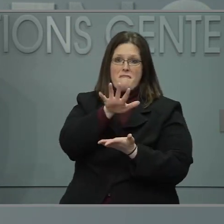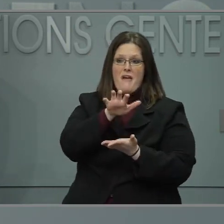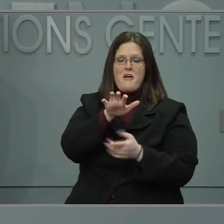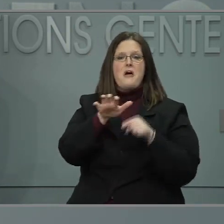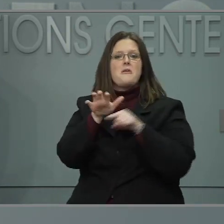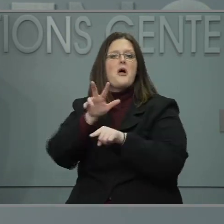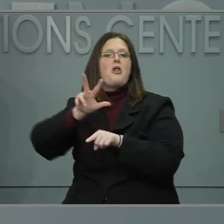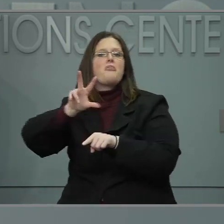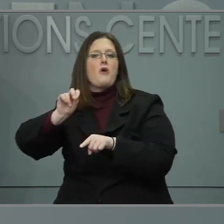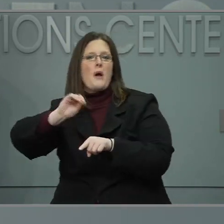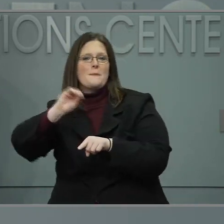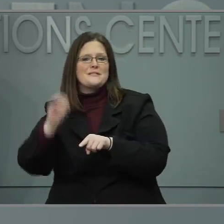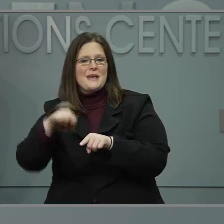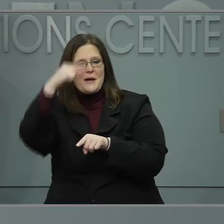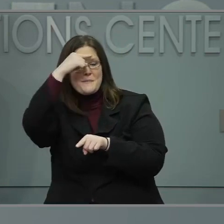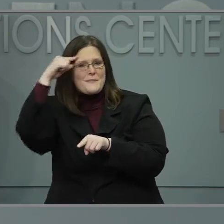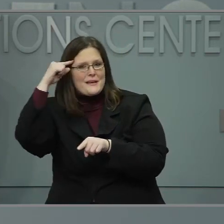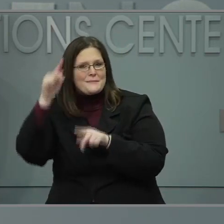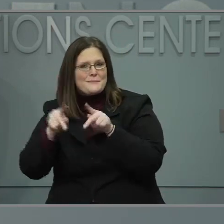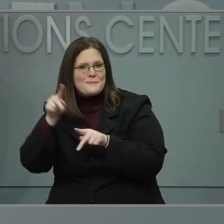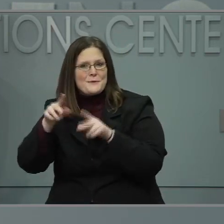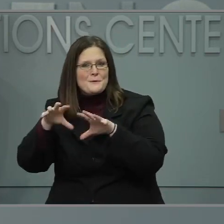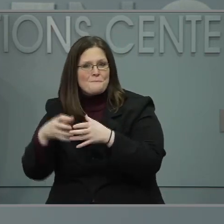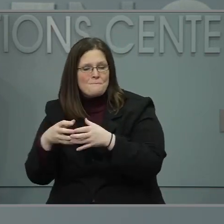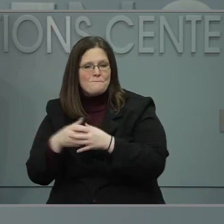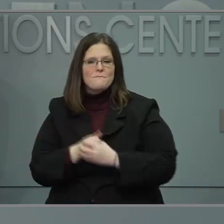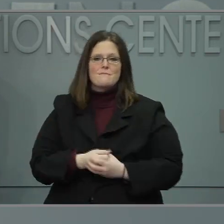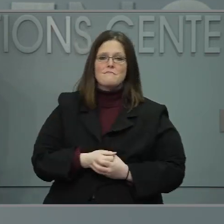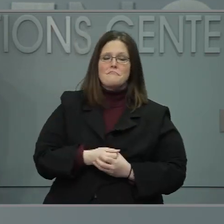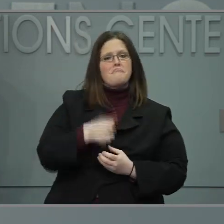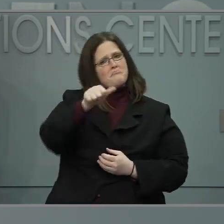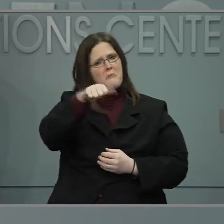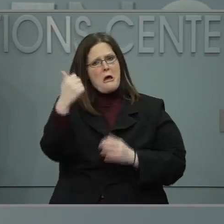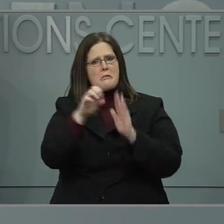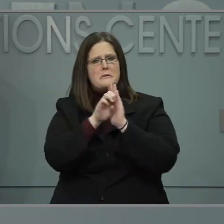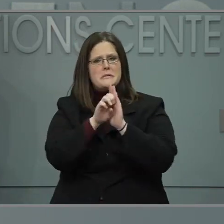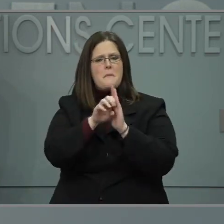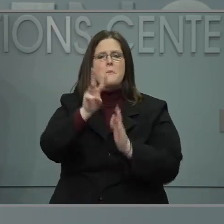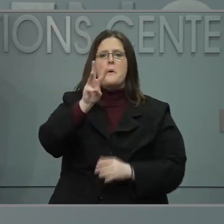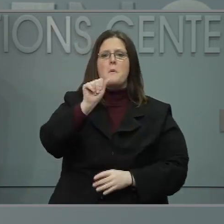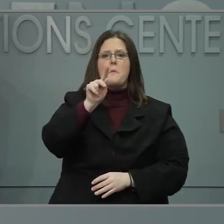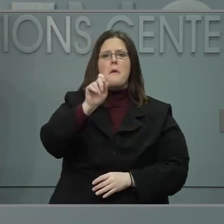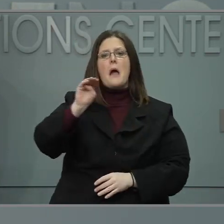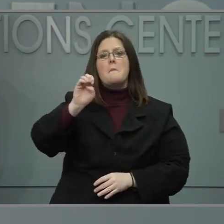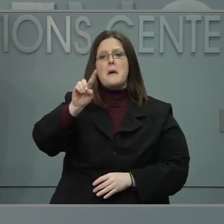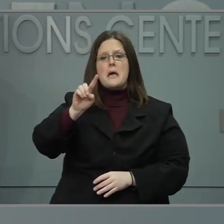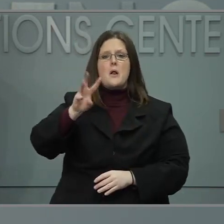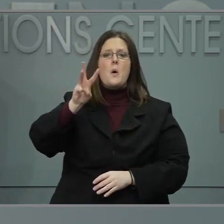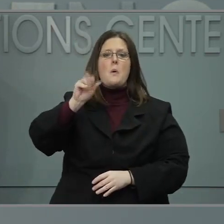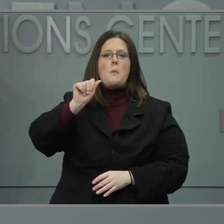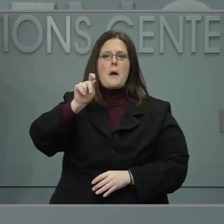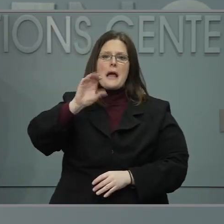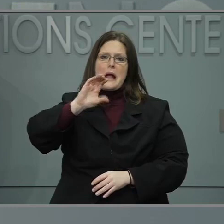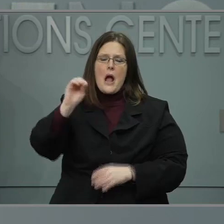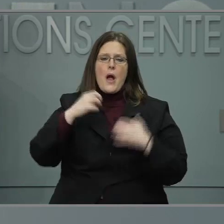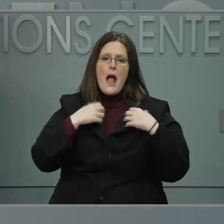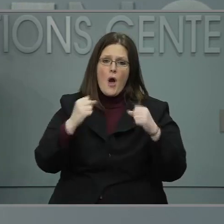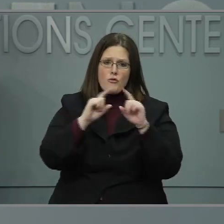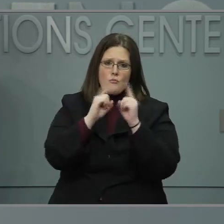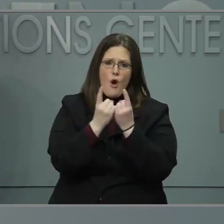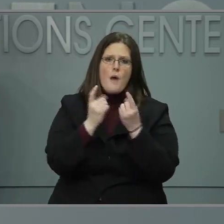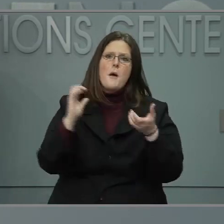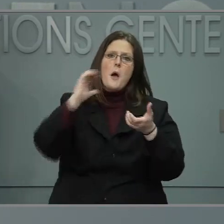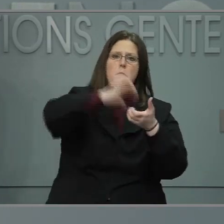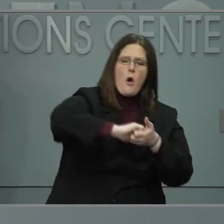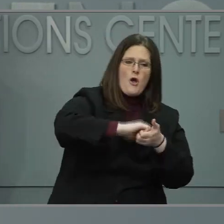African American. Wake Med and the Wake County Public Health Department partnered with churches and community centers to